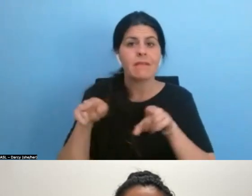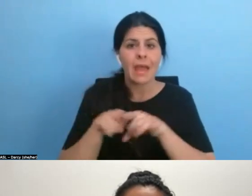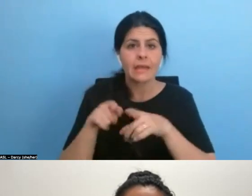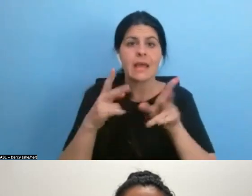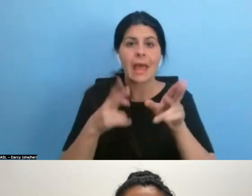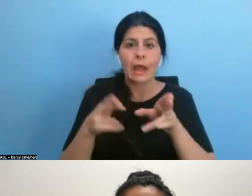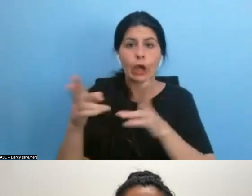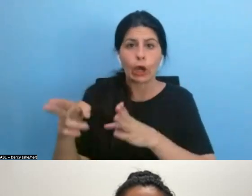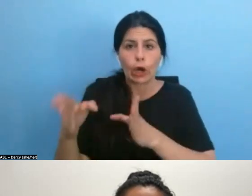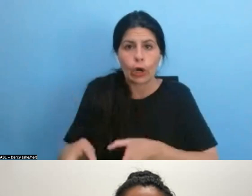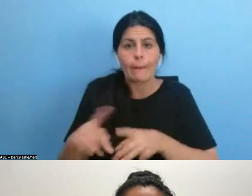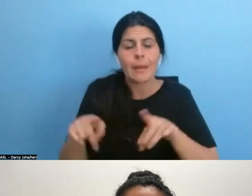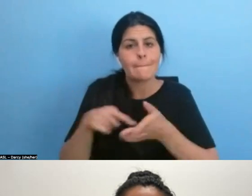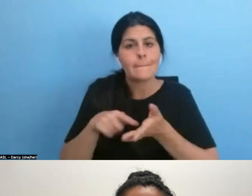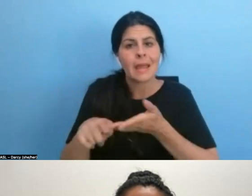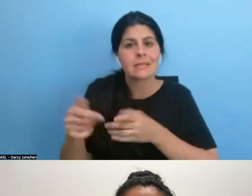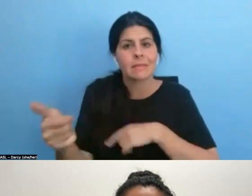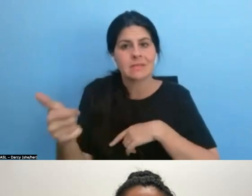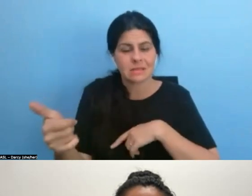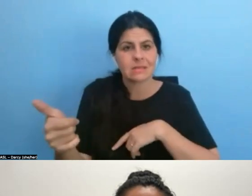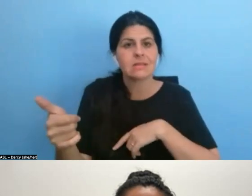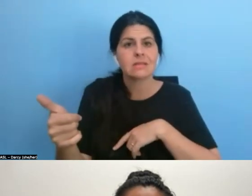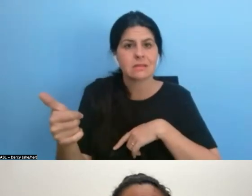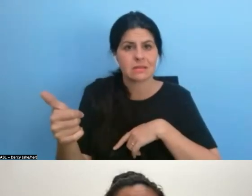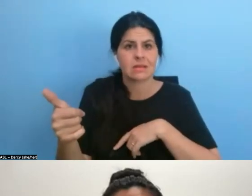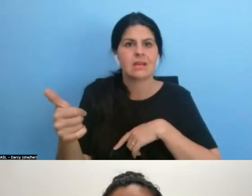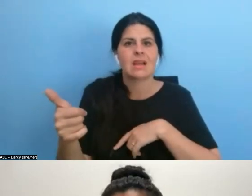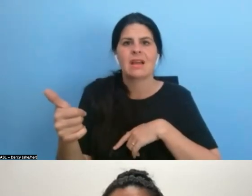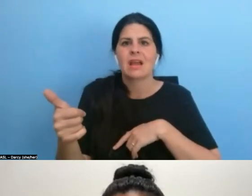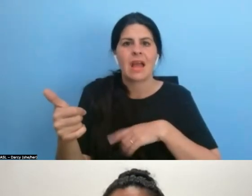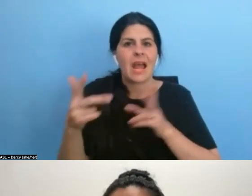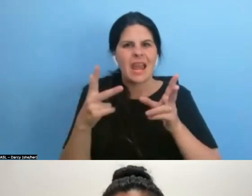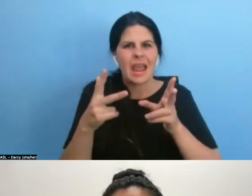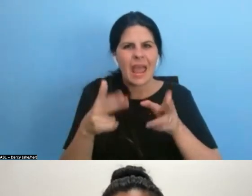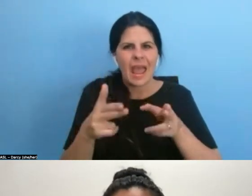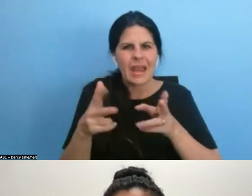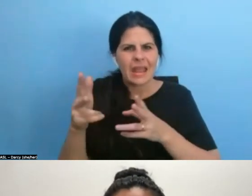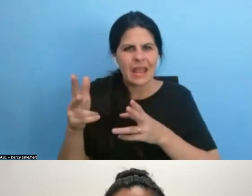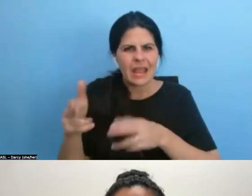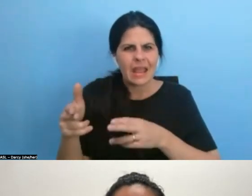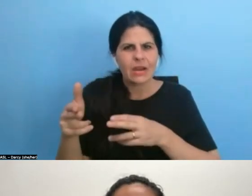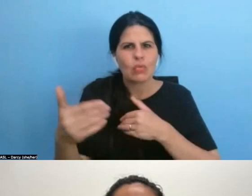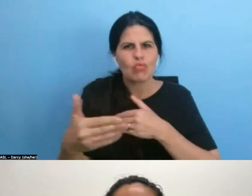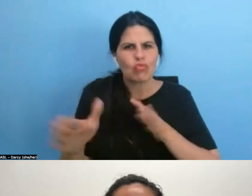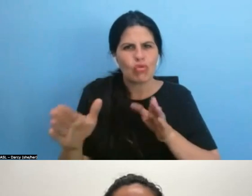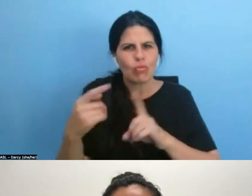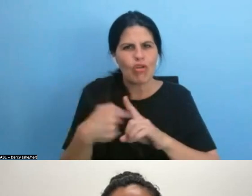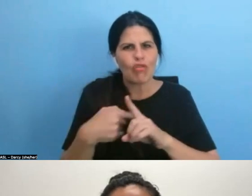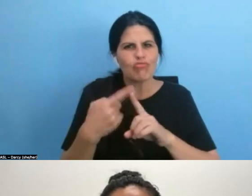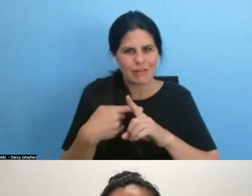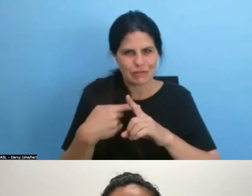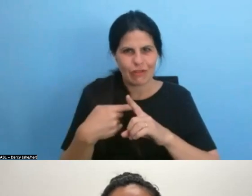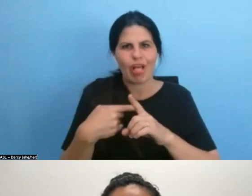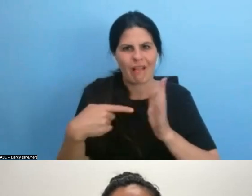uh, uh, edit suite rental fee, which I assume is just his rent in his apartment in Paris. Um,